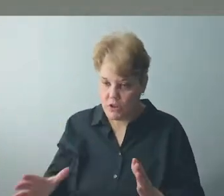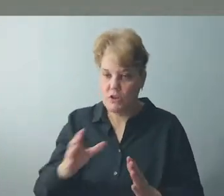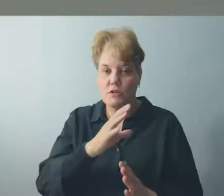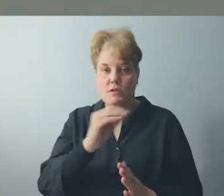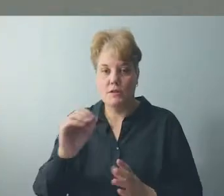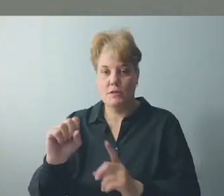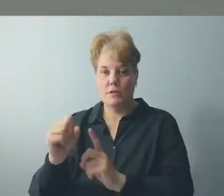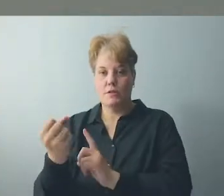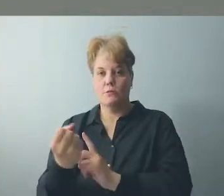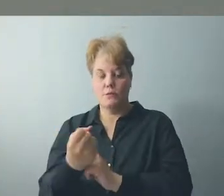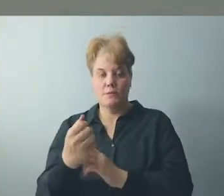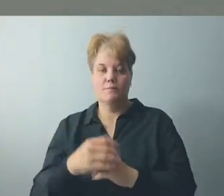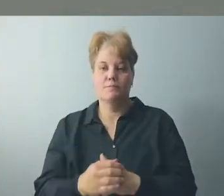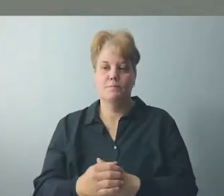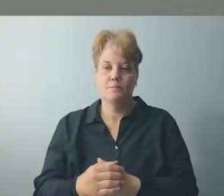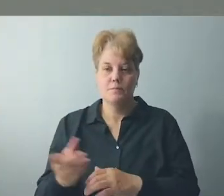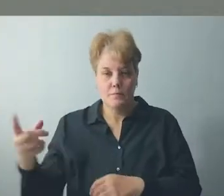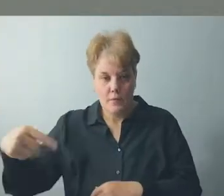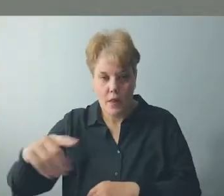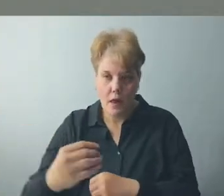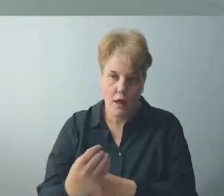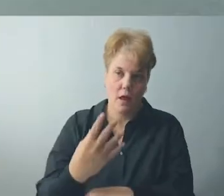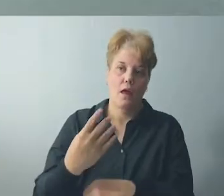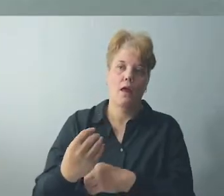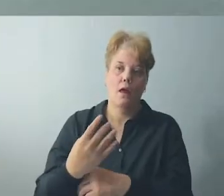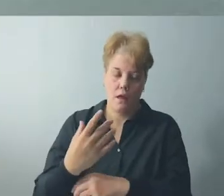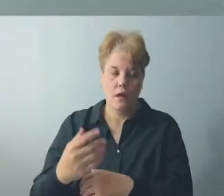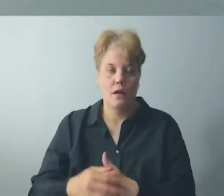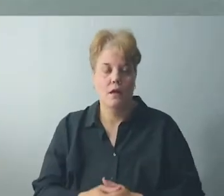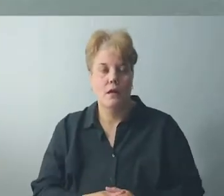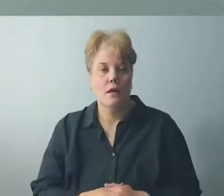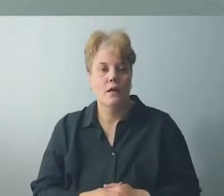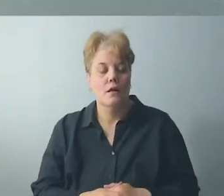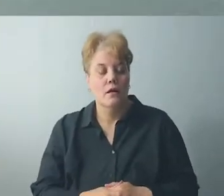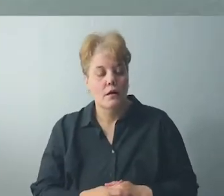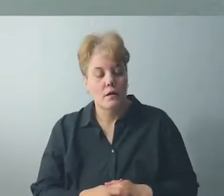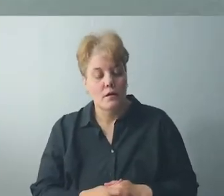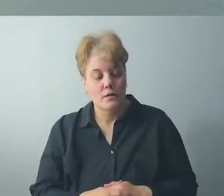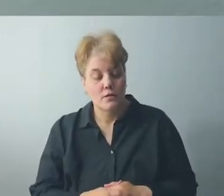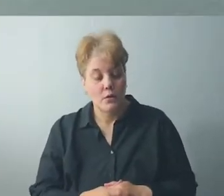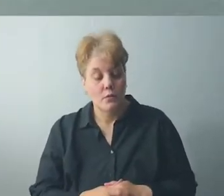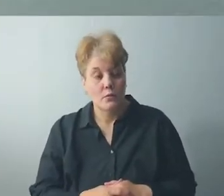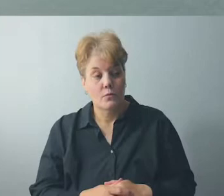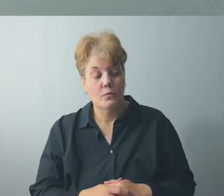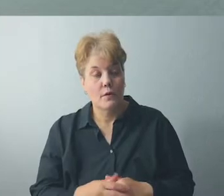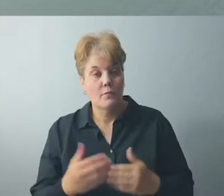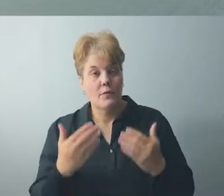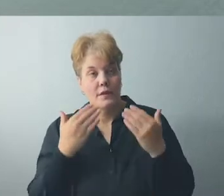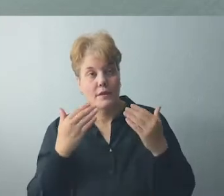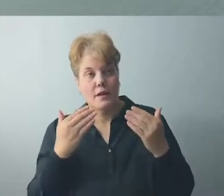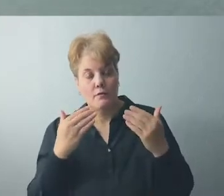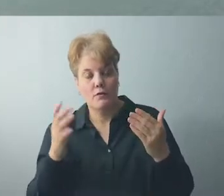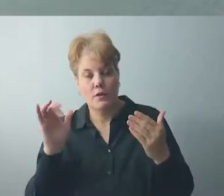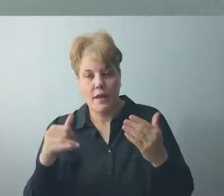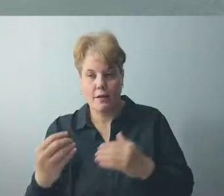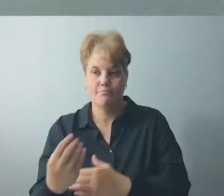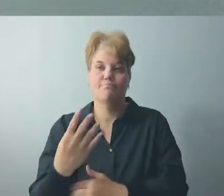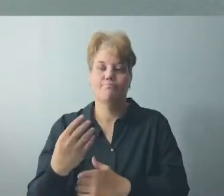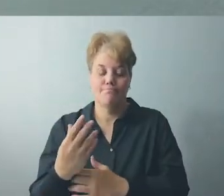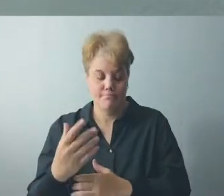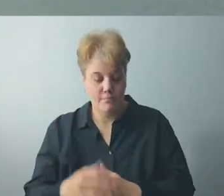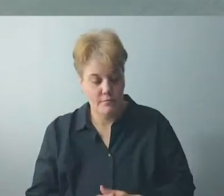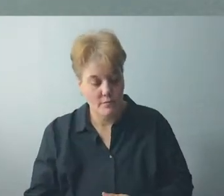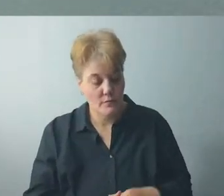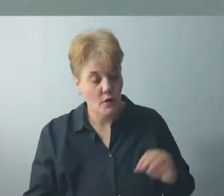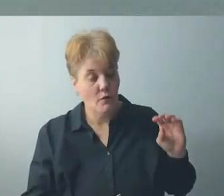counsel. I've been given wise counsel throughout my life. I'm grateful for that. The fourth way that I've discovered is through